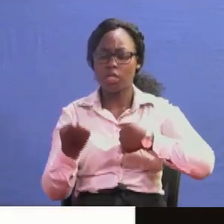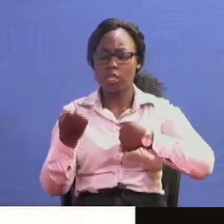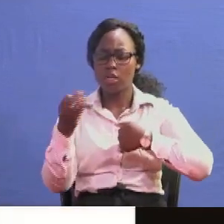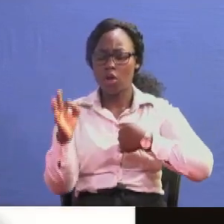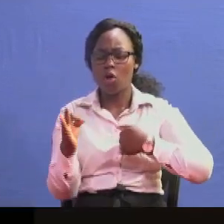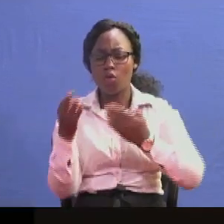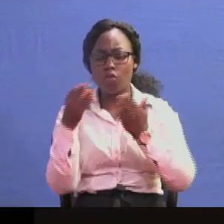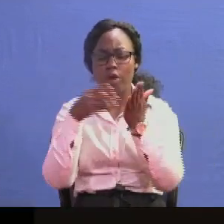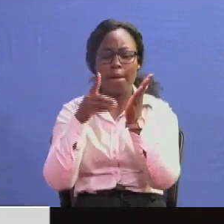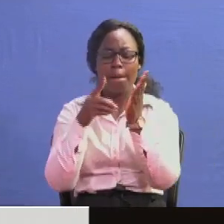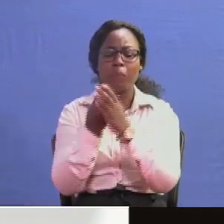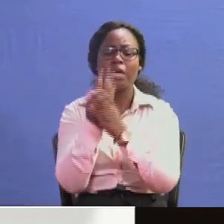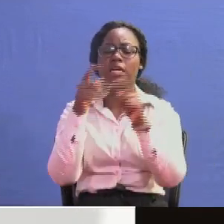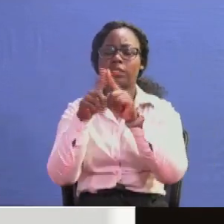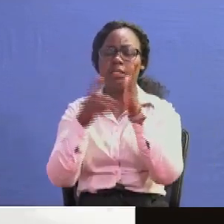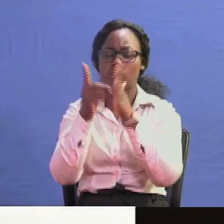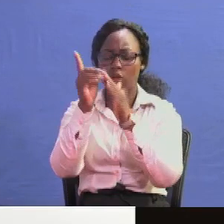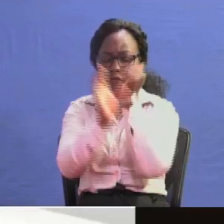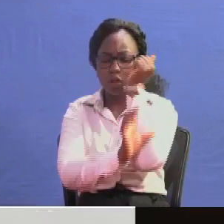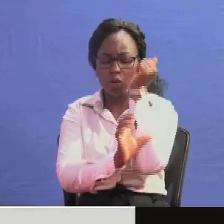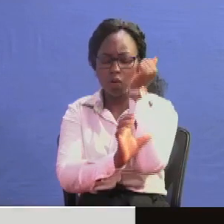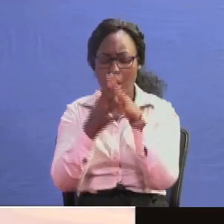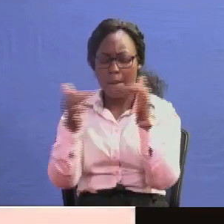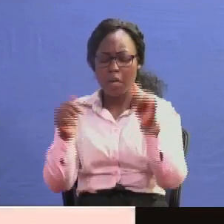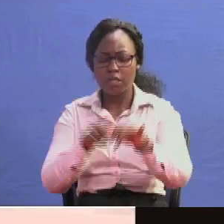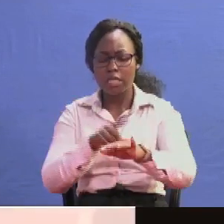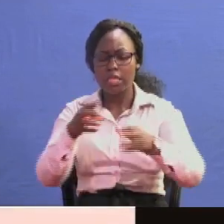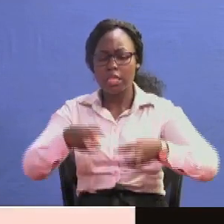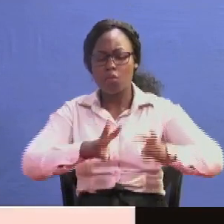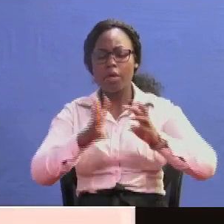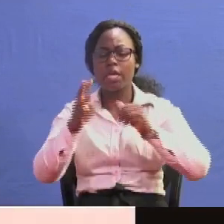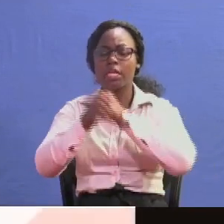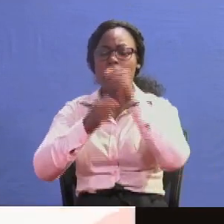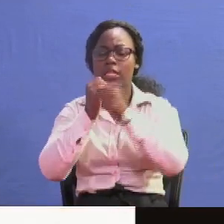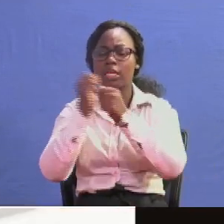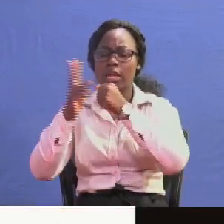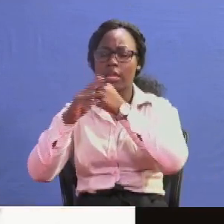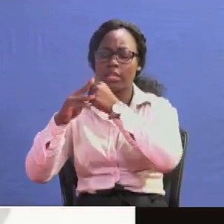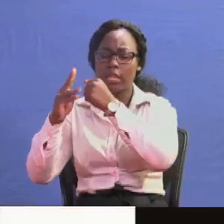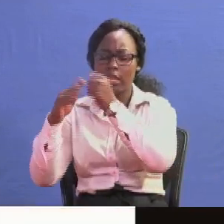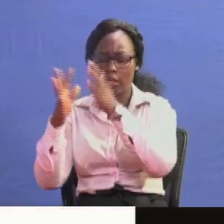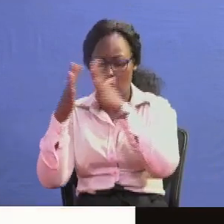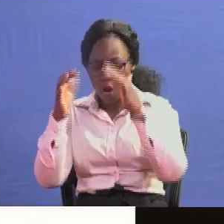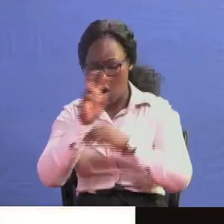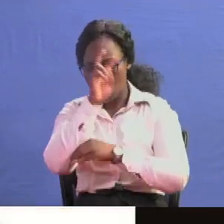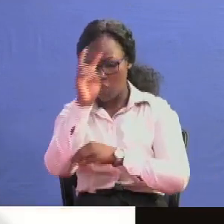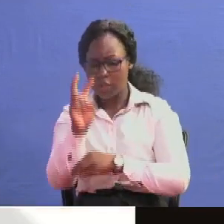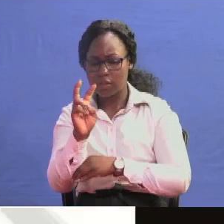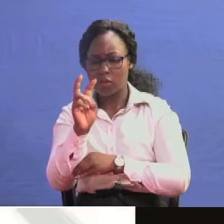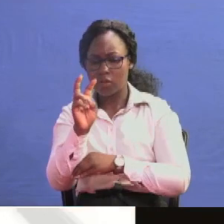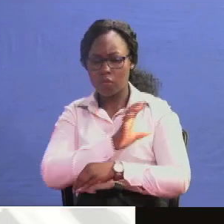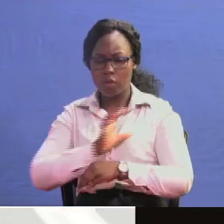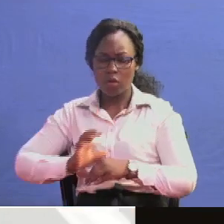and developing country however along the way and in 1999 we saw an attempt by the co-h commission